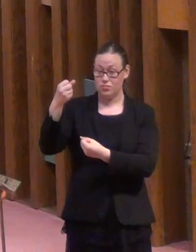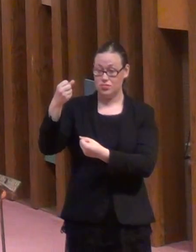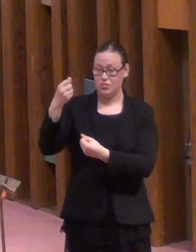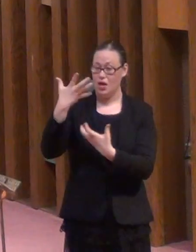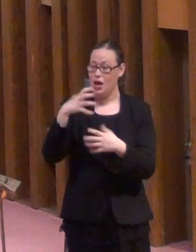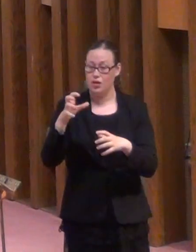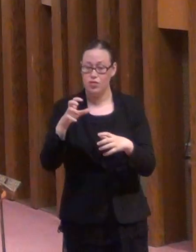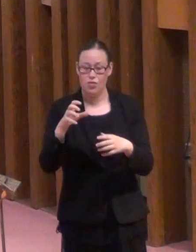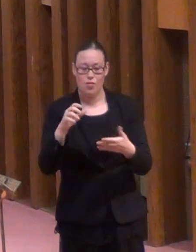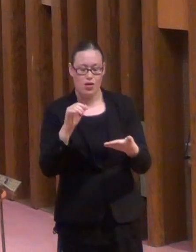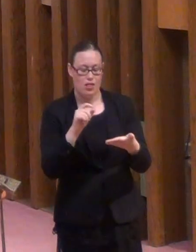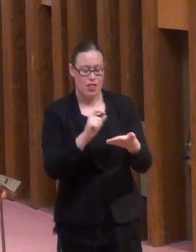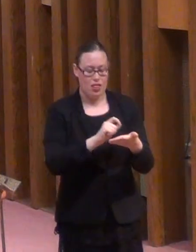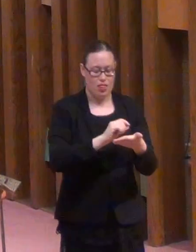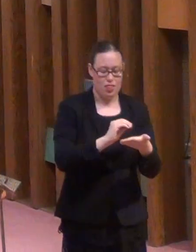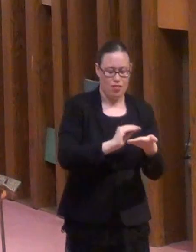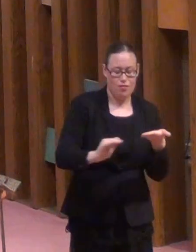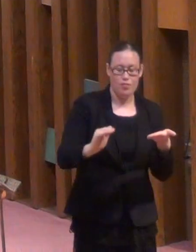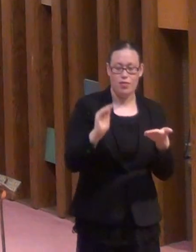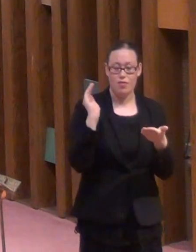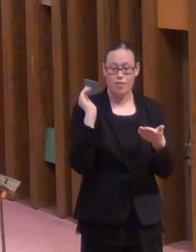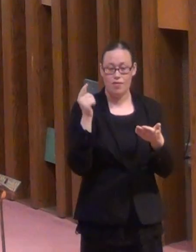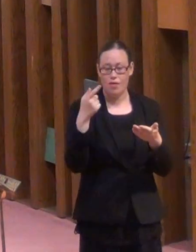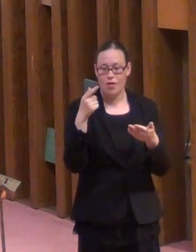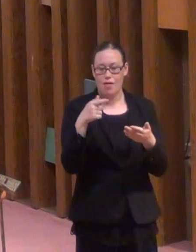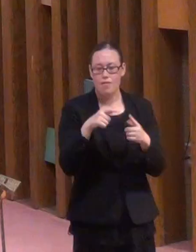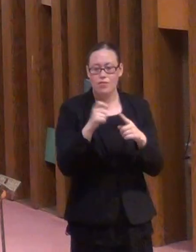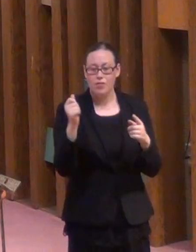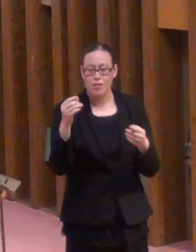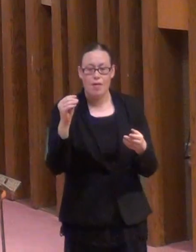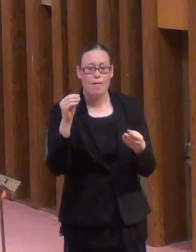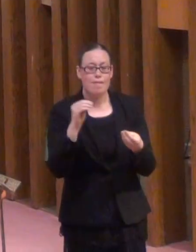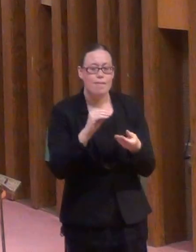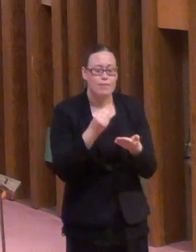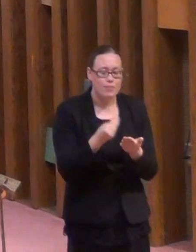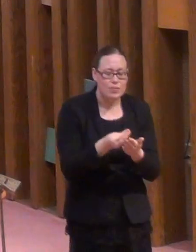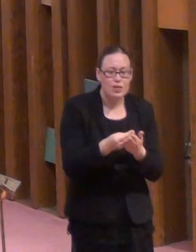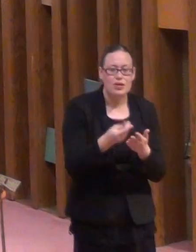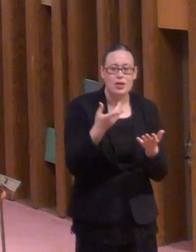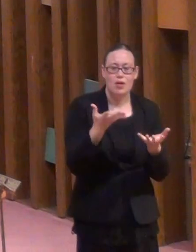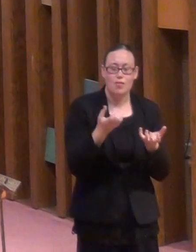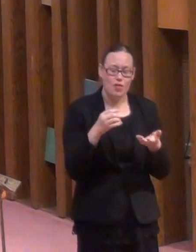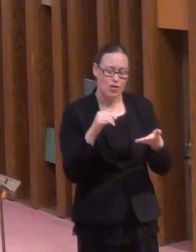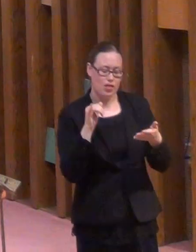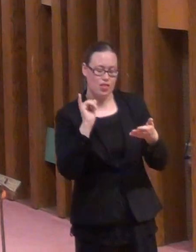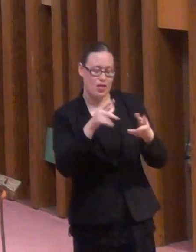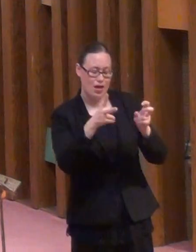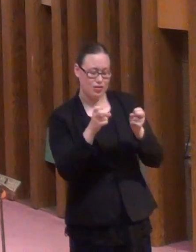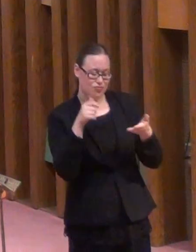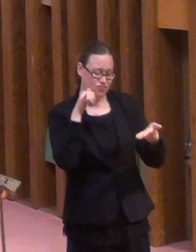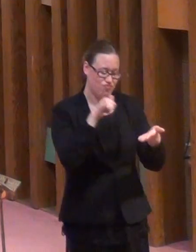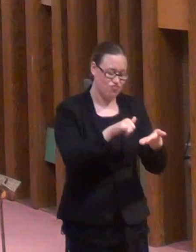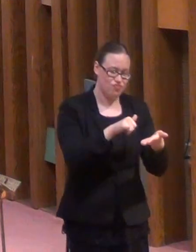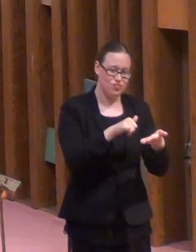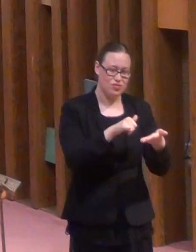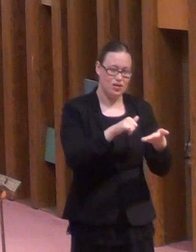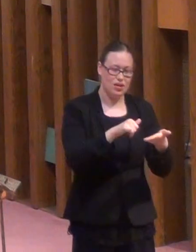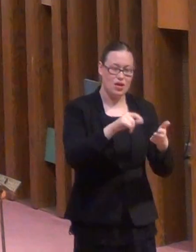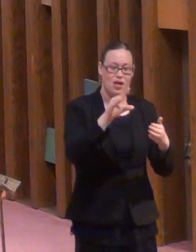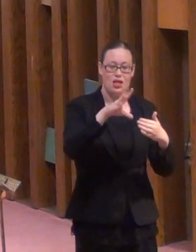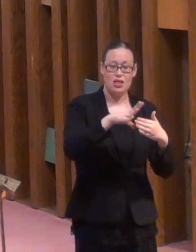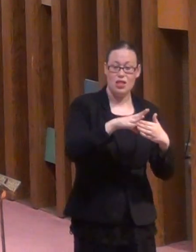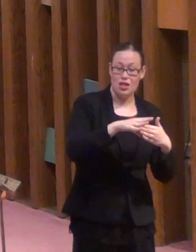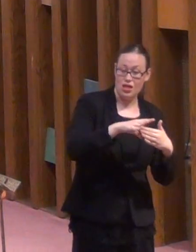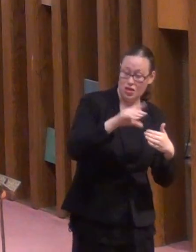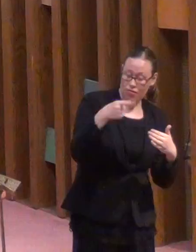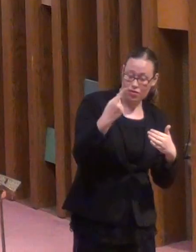that removed from our money. I want that reminder to remain there that those dollars are not the